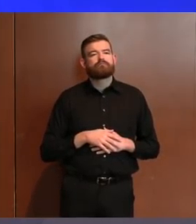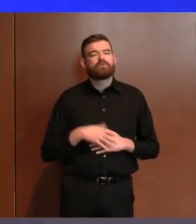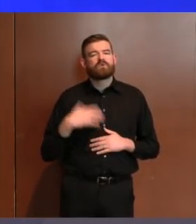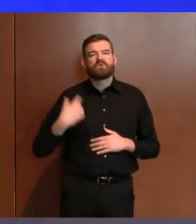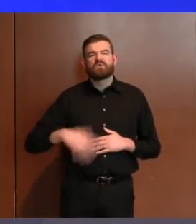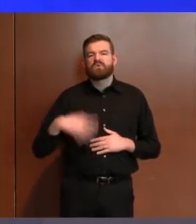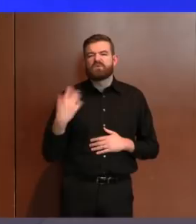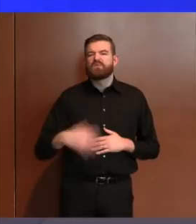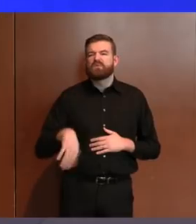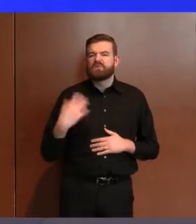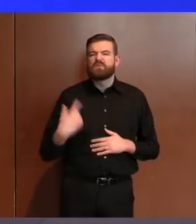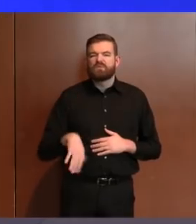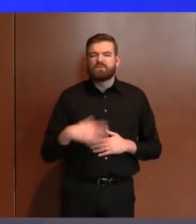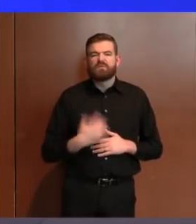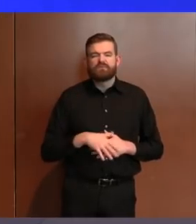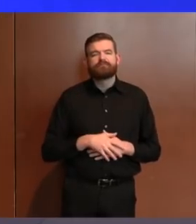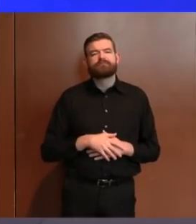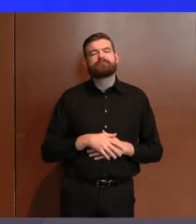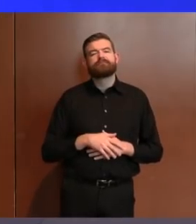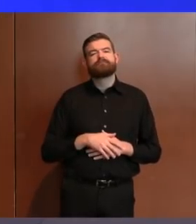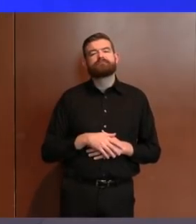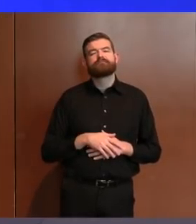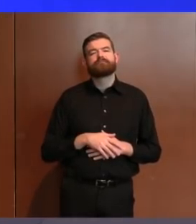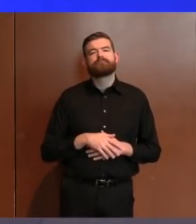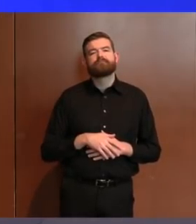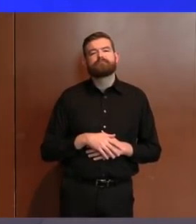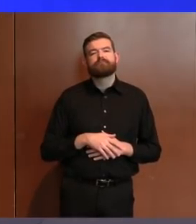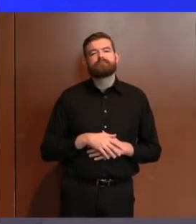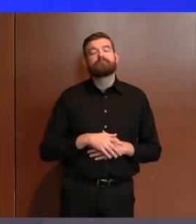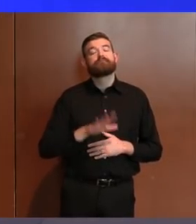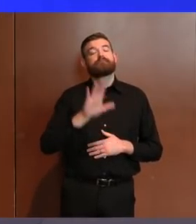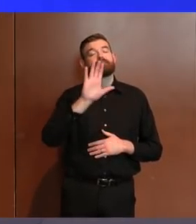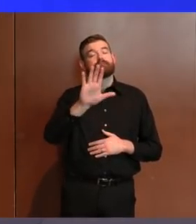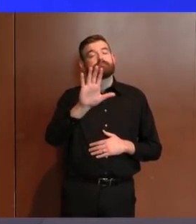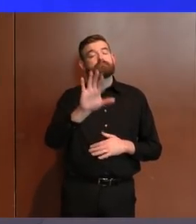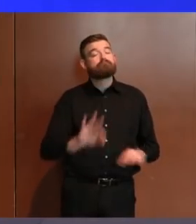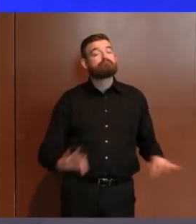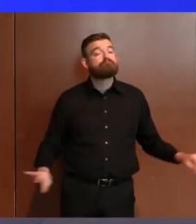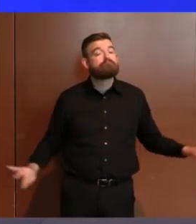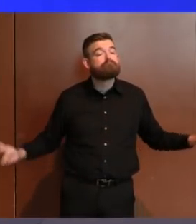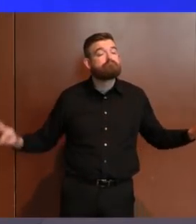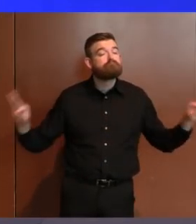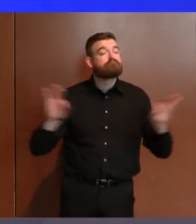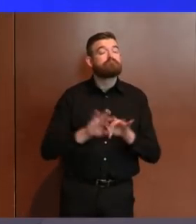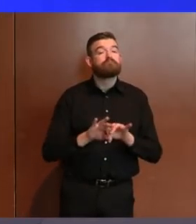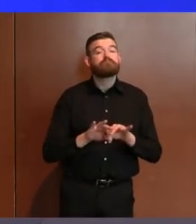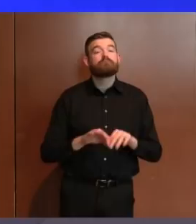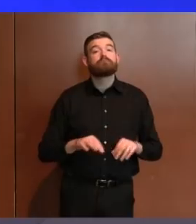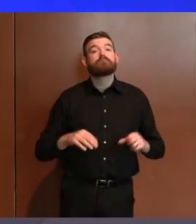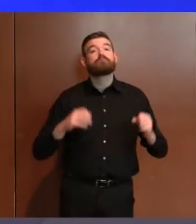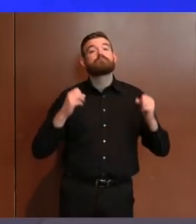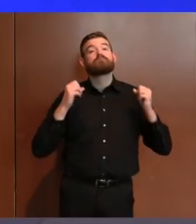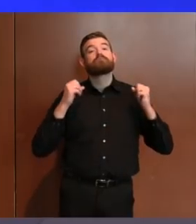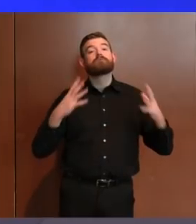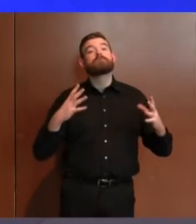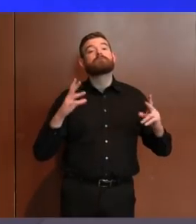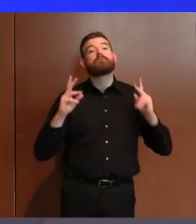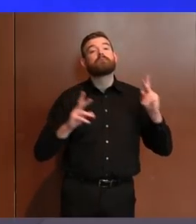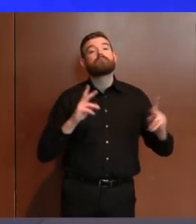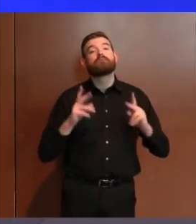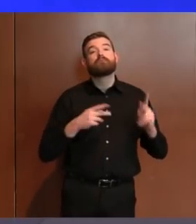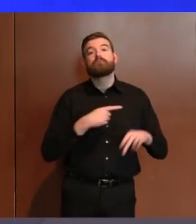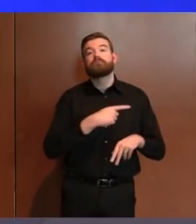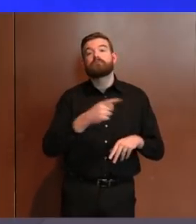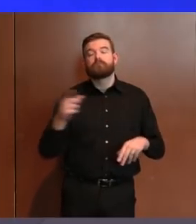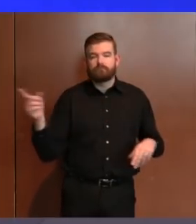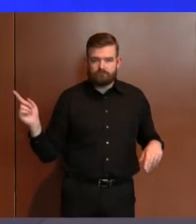but let's also remember at the top of the list is a historic amount of people who have lost their jobs in this